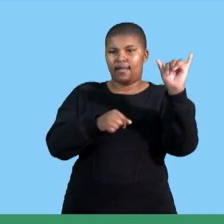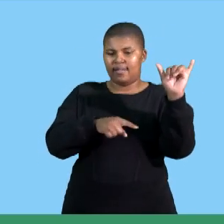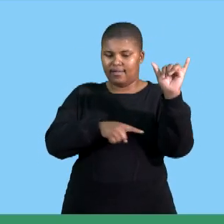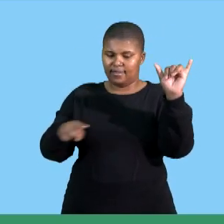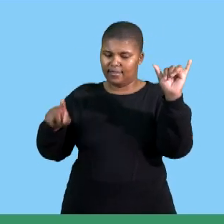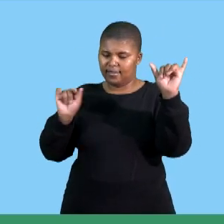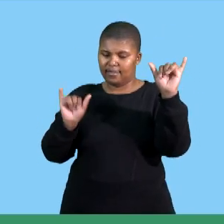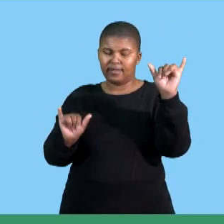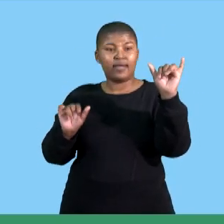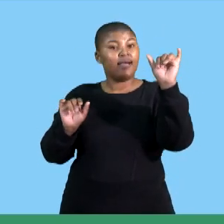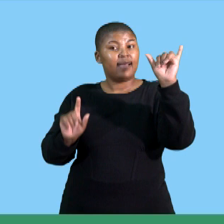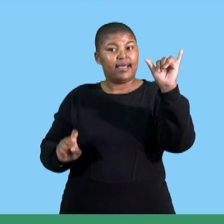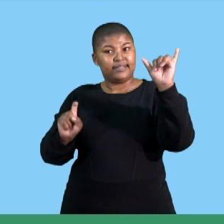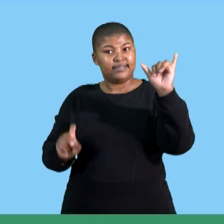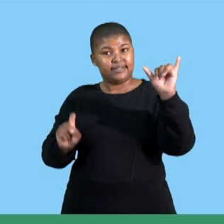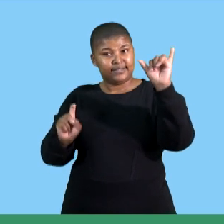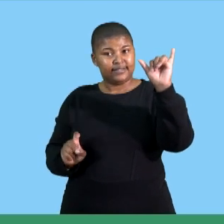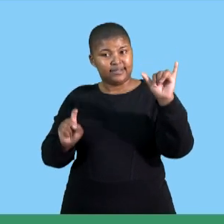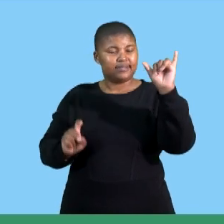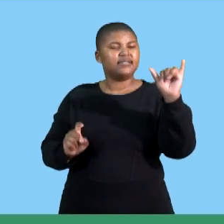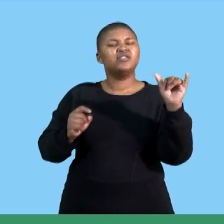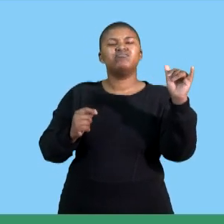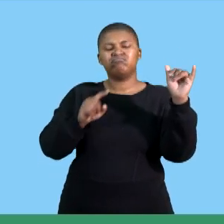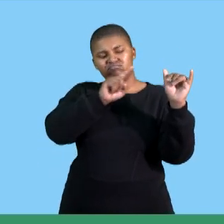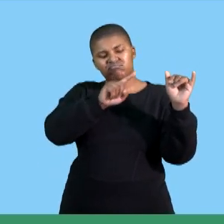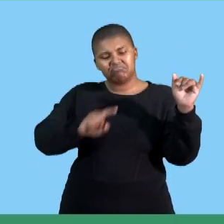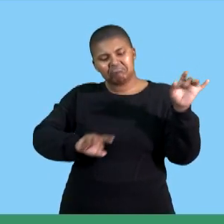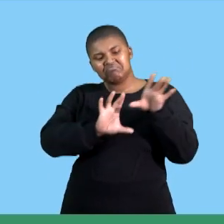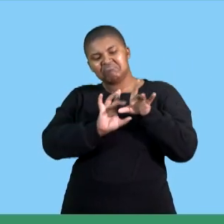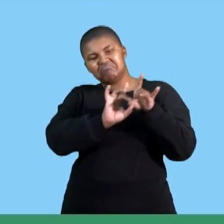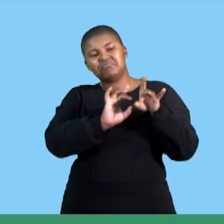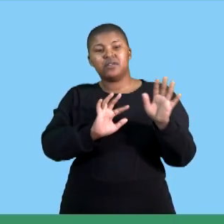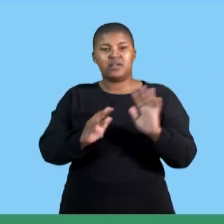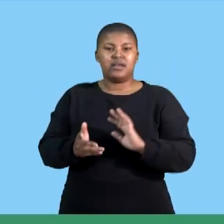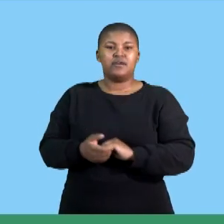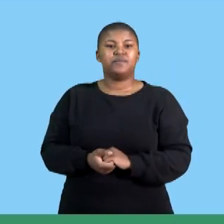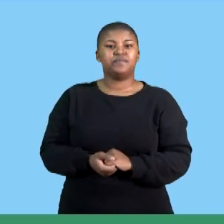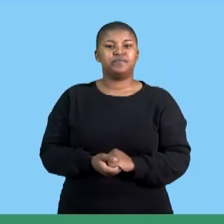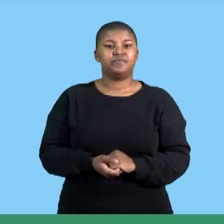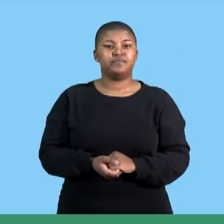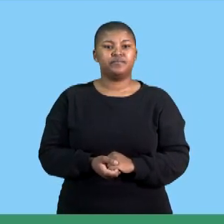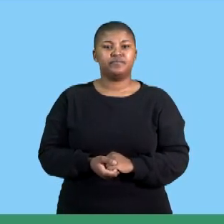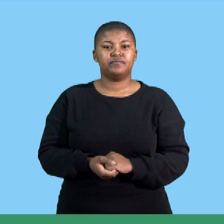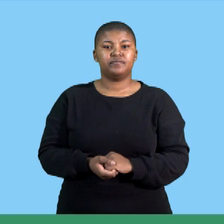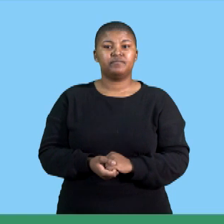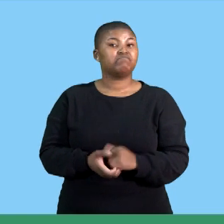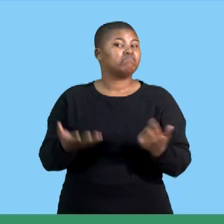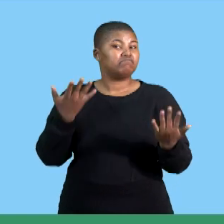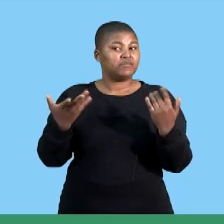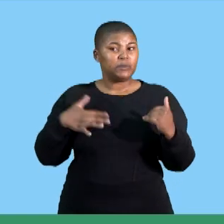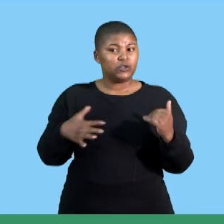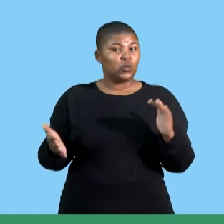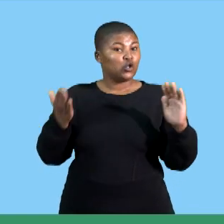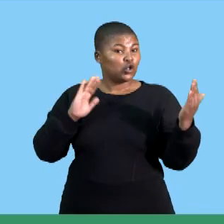-axis as well as the x-axis they are useful when one wants to compare